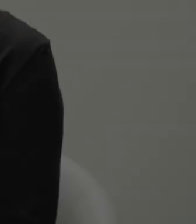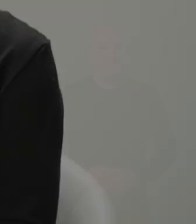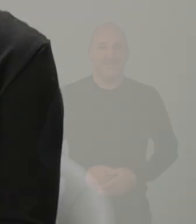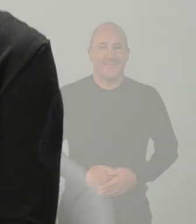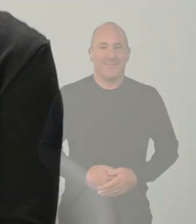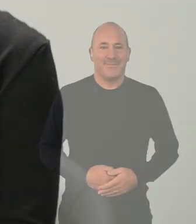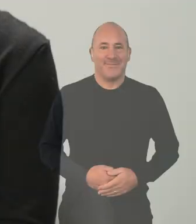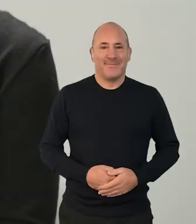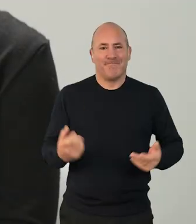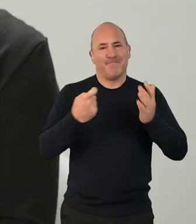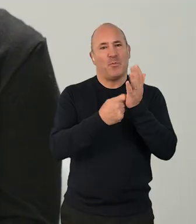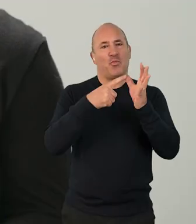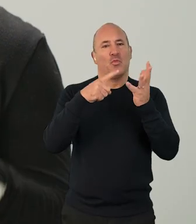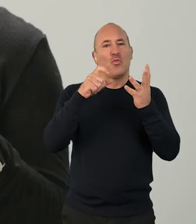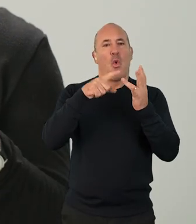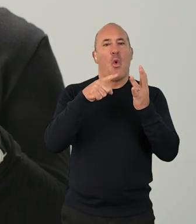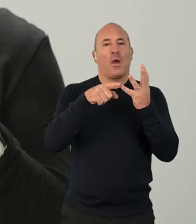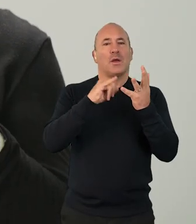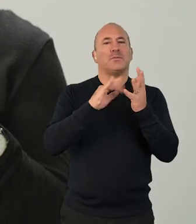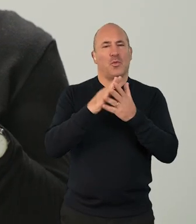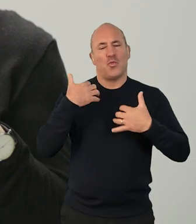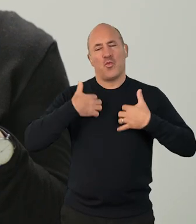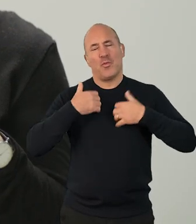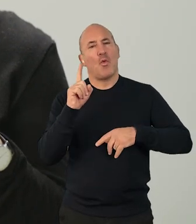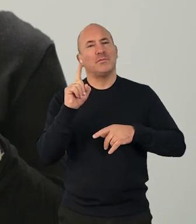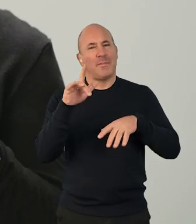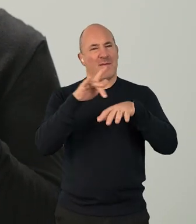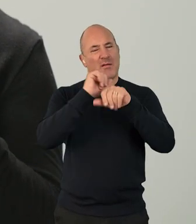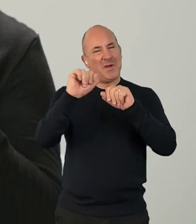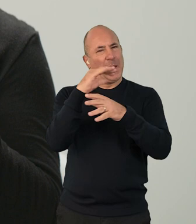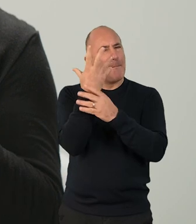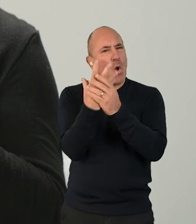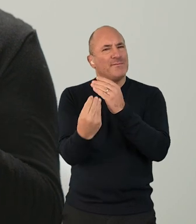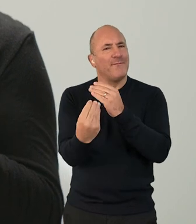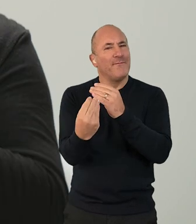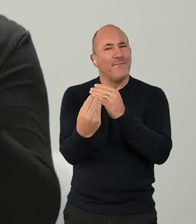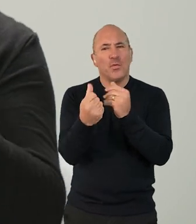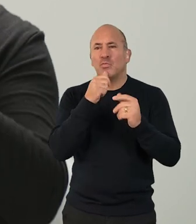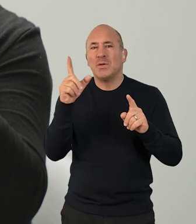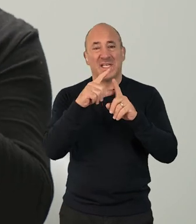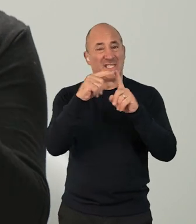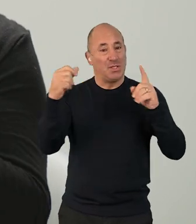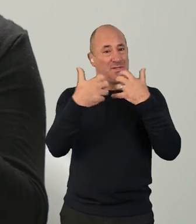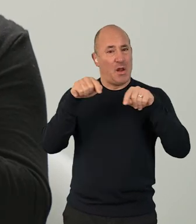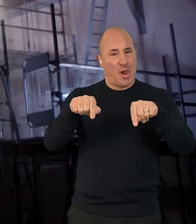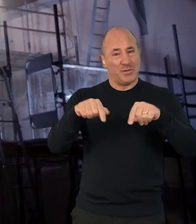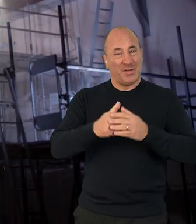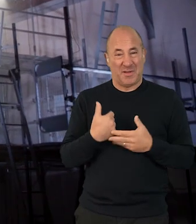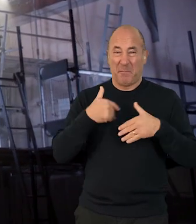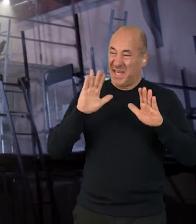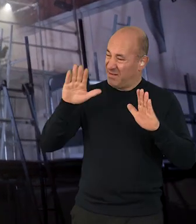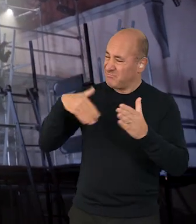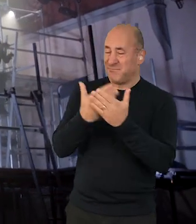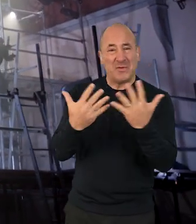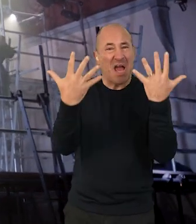Raucous are really interested in immersive theatre using digital technology. It's what we've been doing for